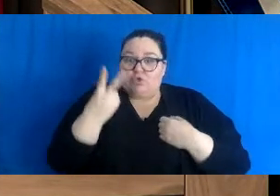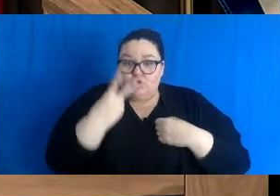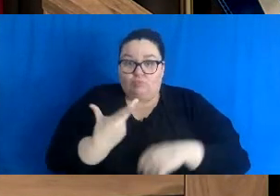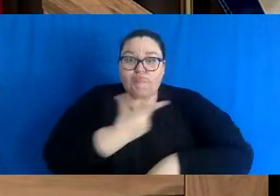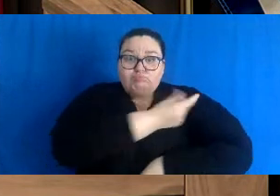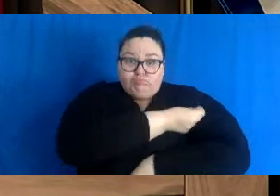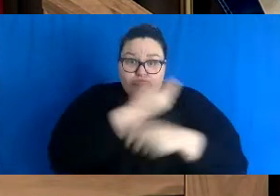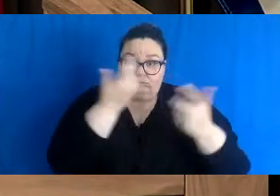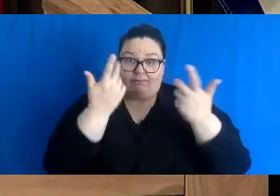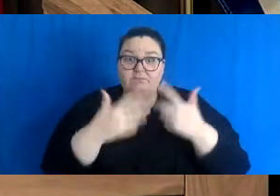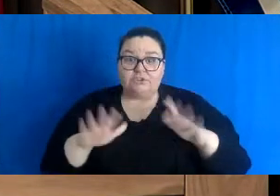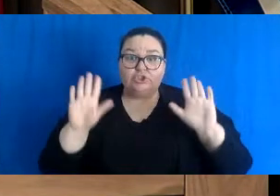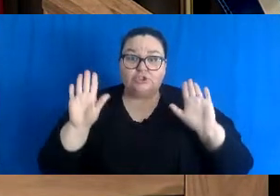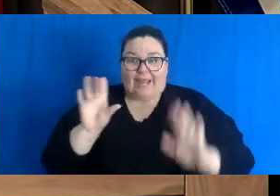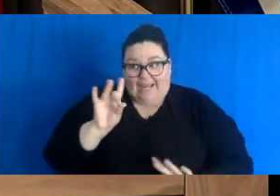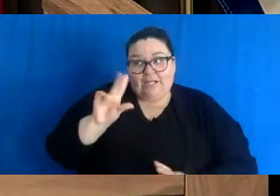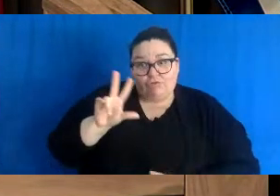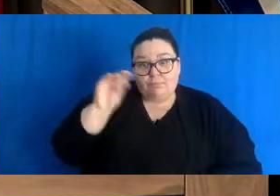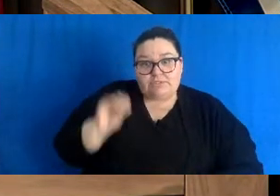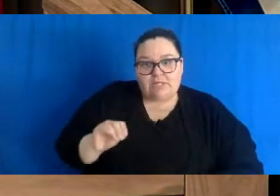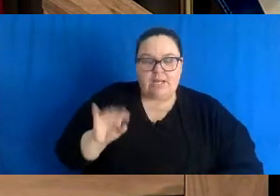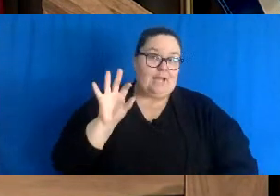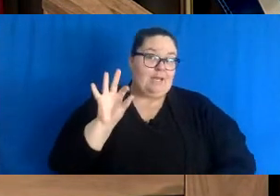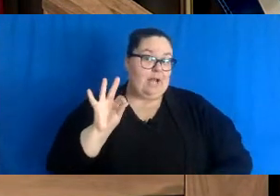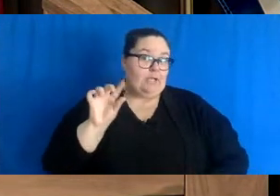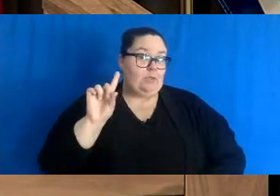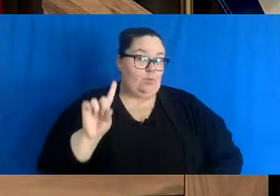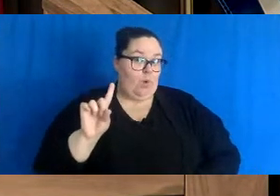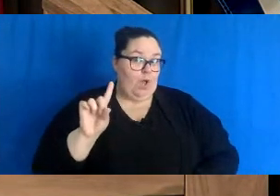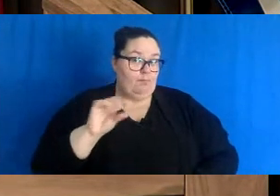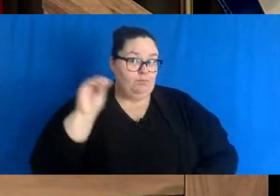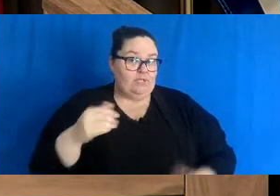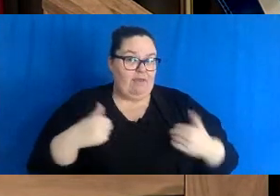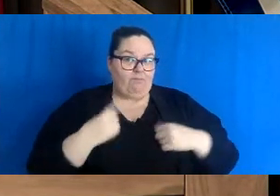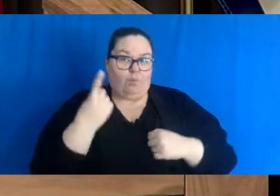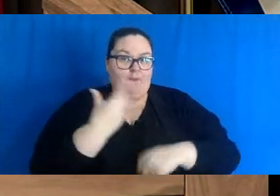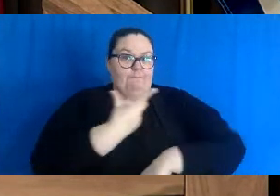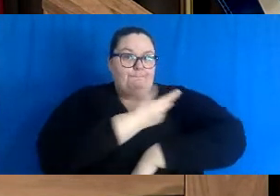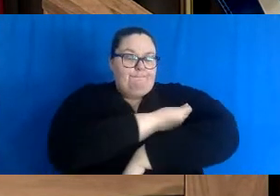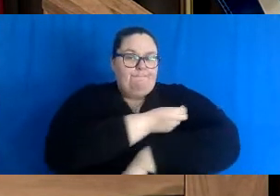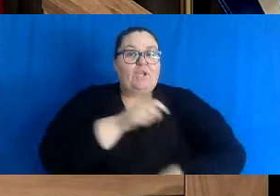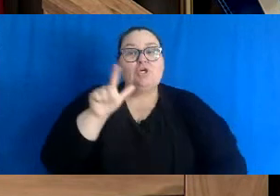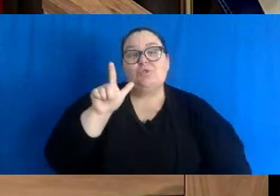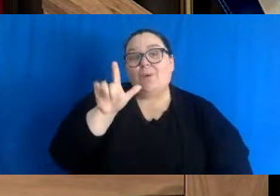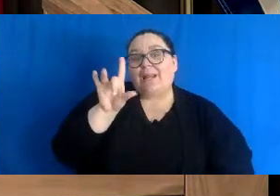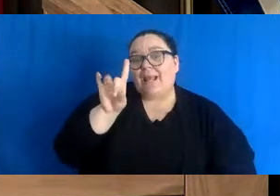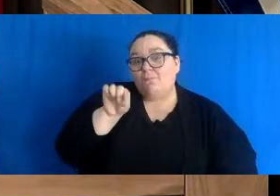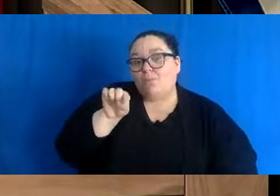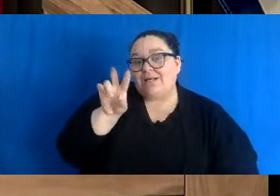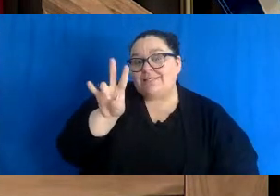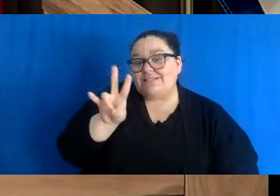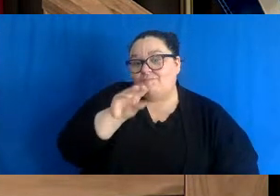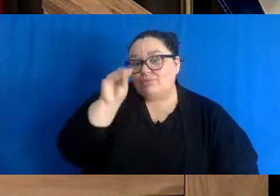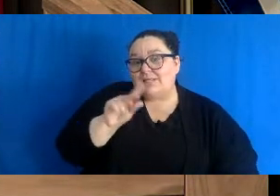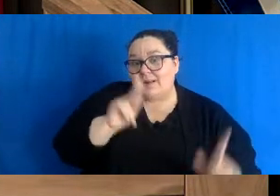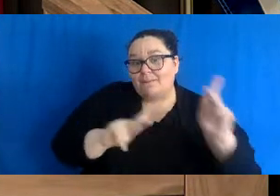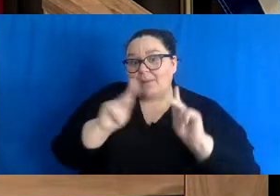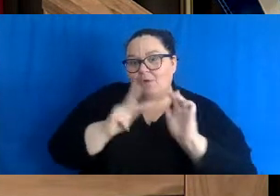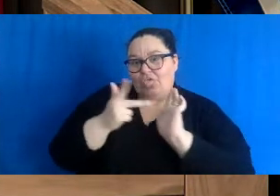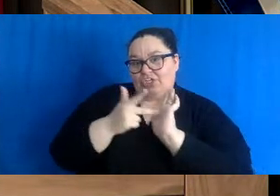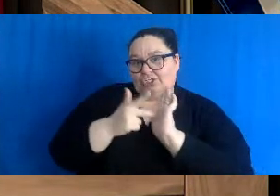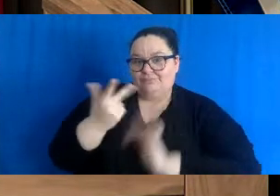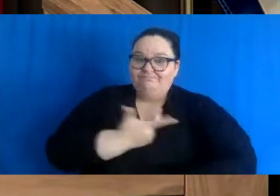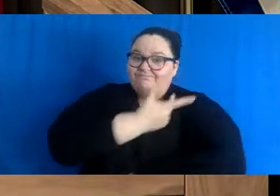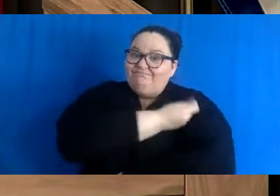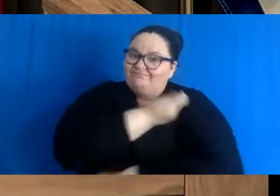-19 vaccine. 91% have one dose, and 28.7% have received their booster